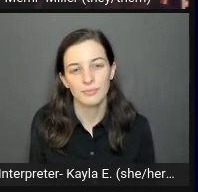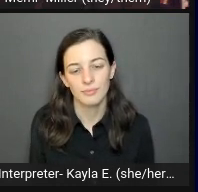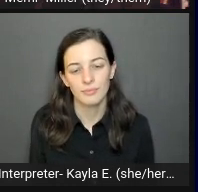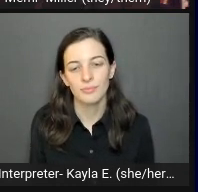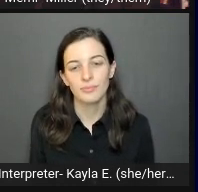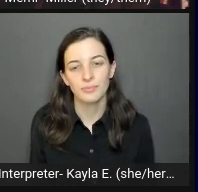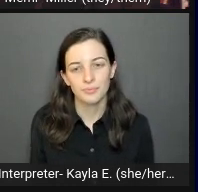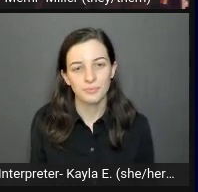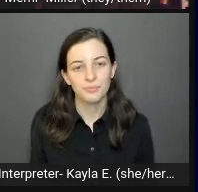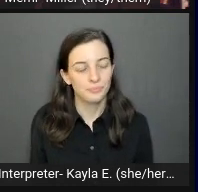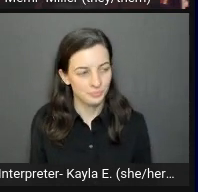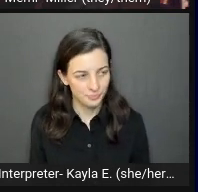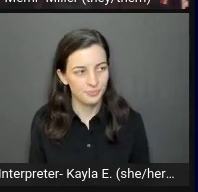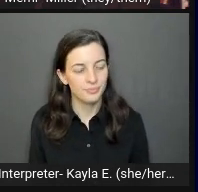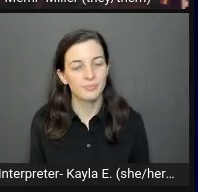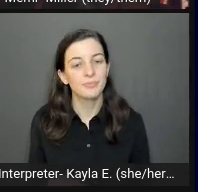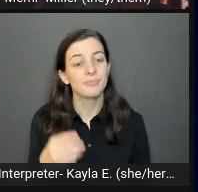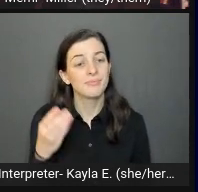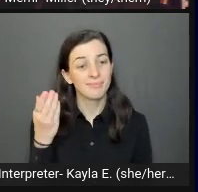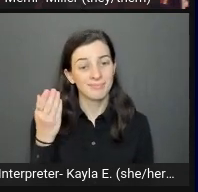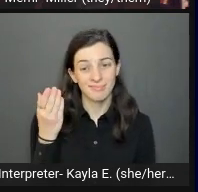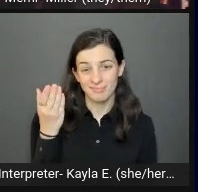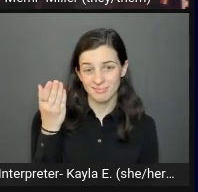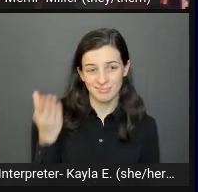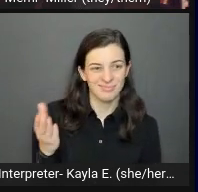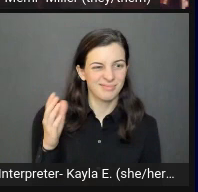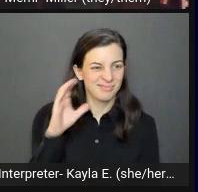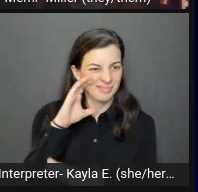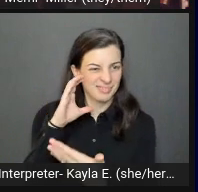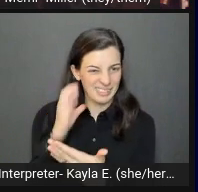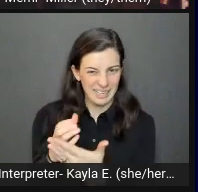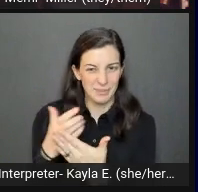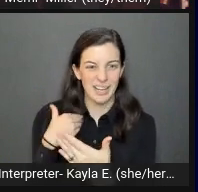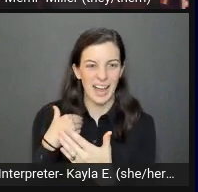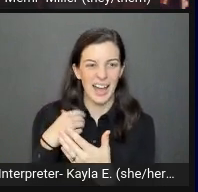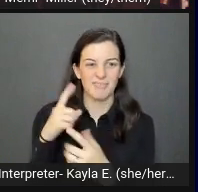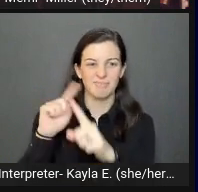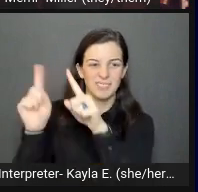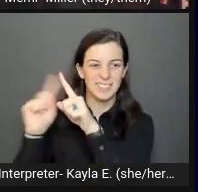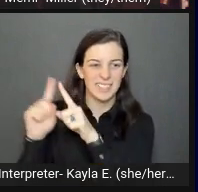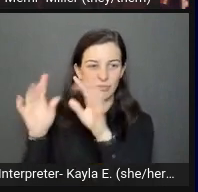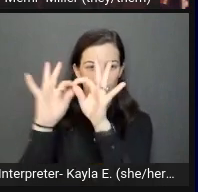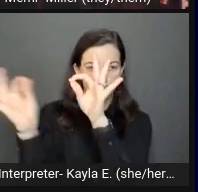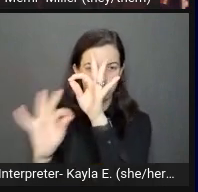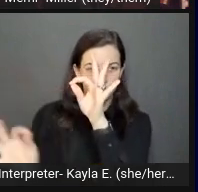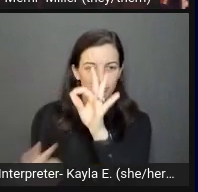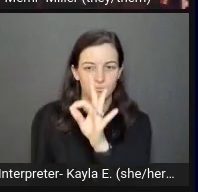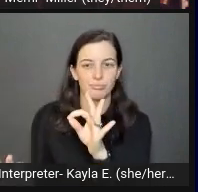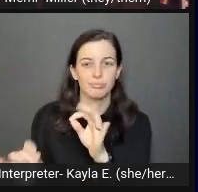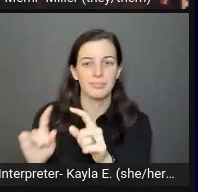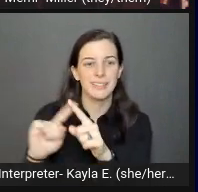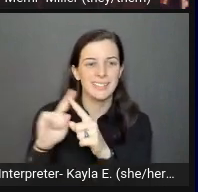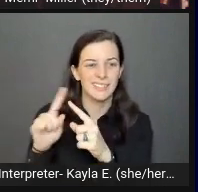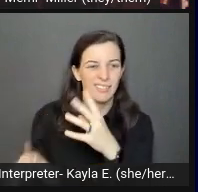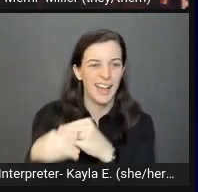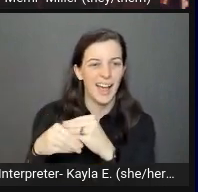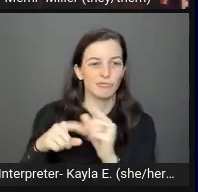The image on this slide is a great array of sample logo concepts, all with lorem ipsum and filler text.